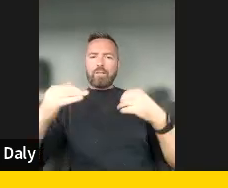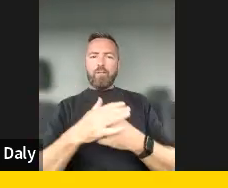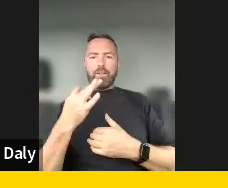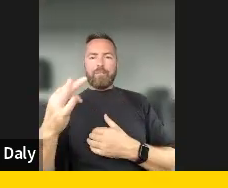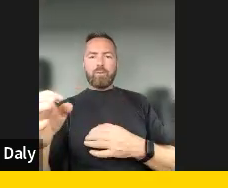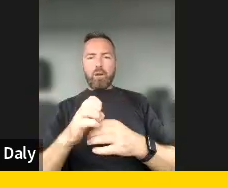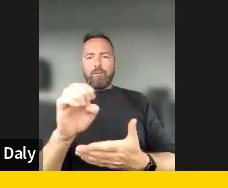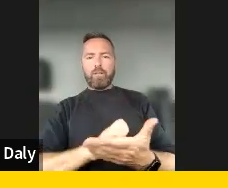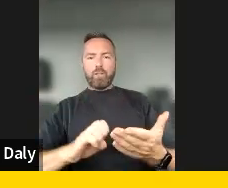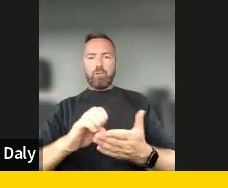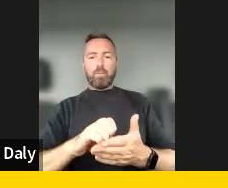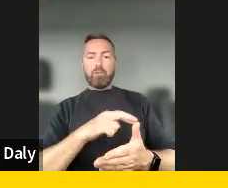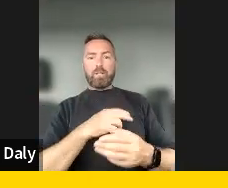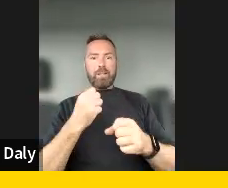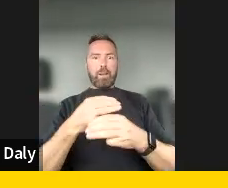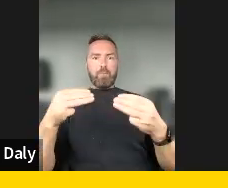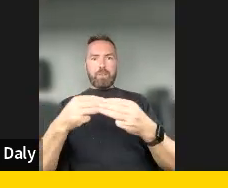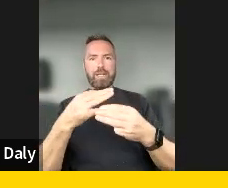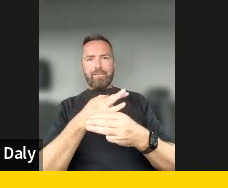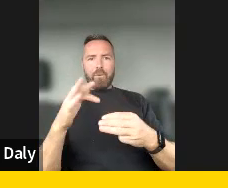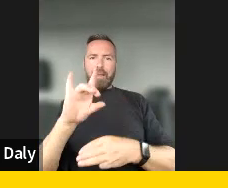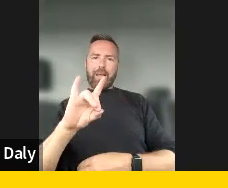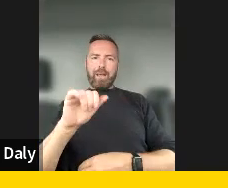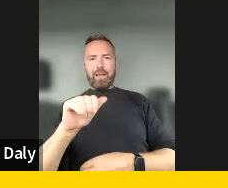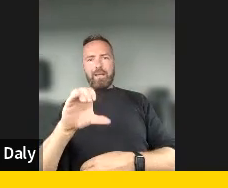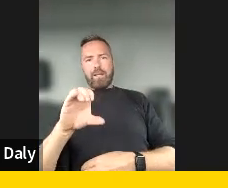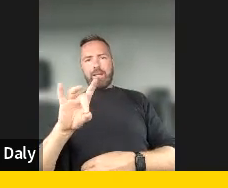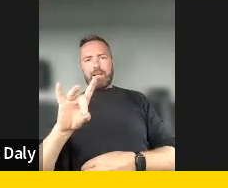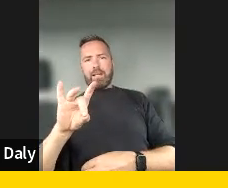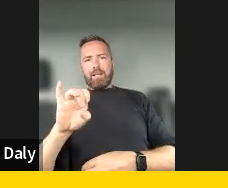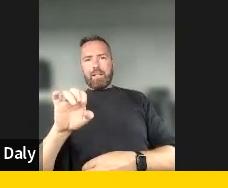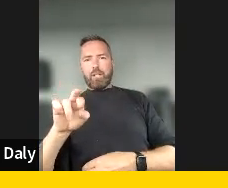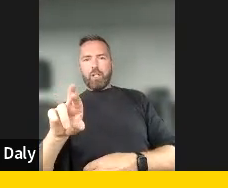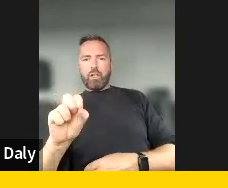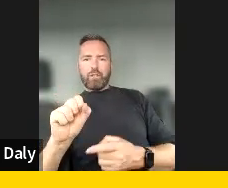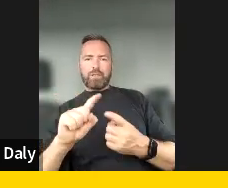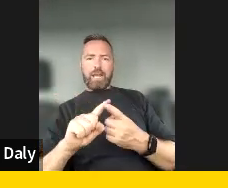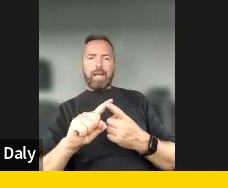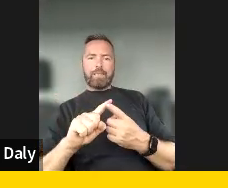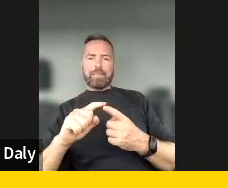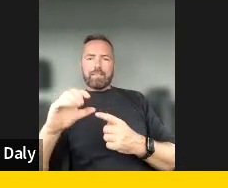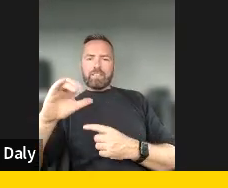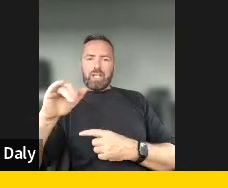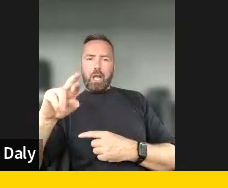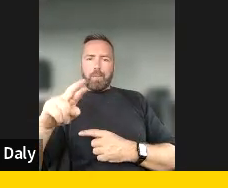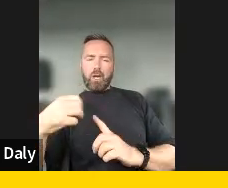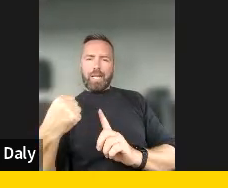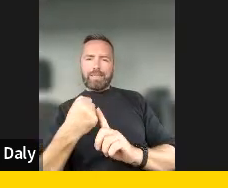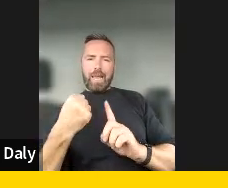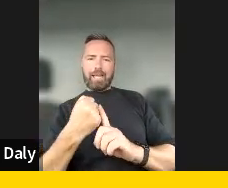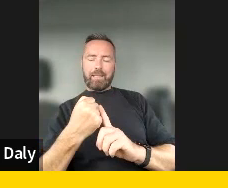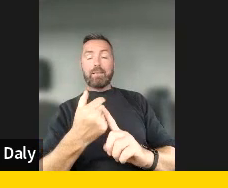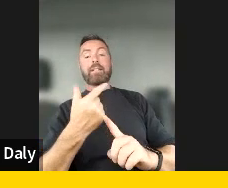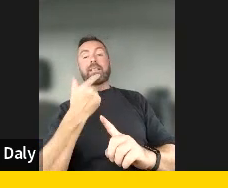protection from hackers, fraud viruses, and the managing risk of hybrid attacks. The second big, big